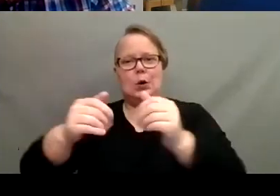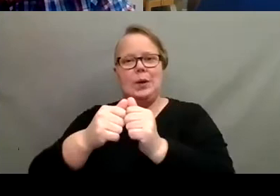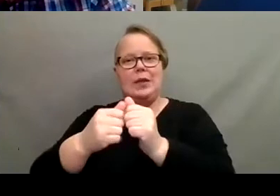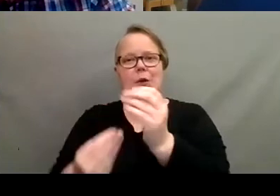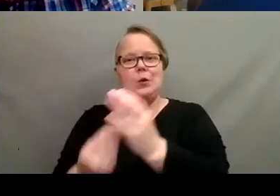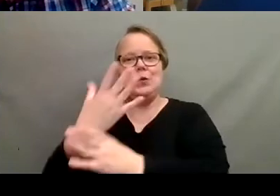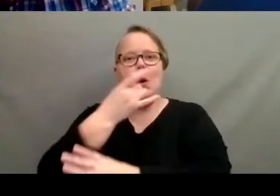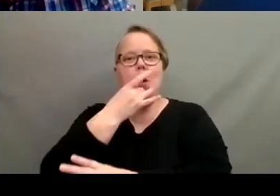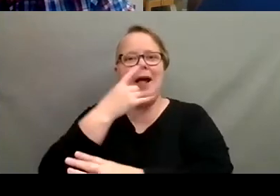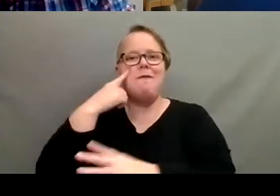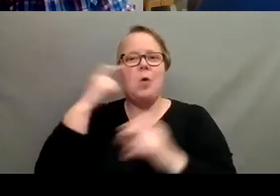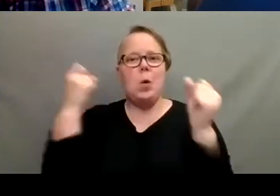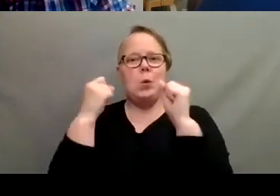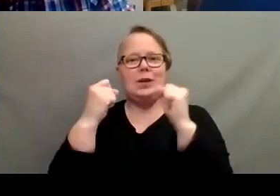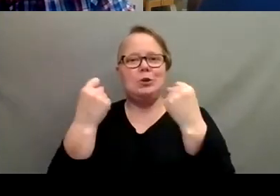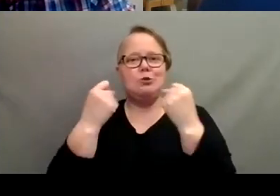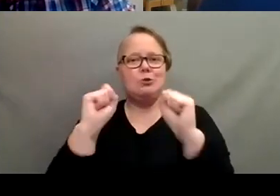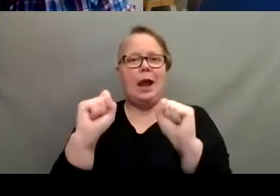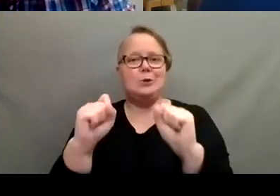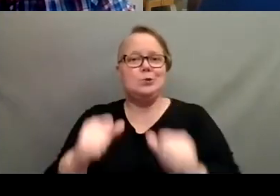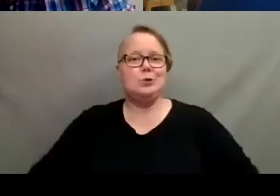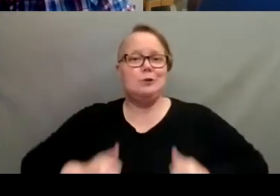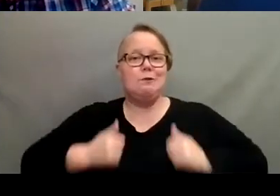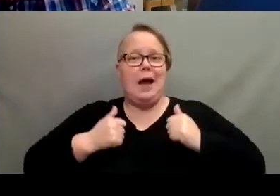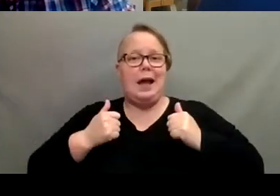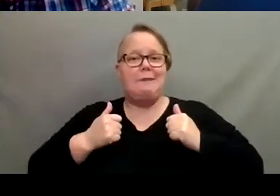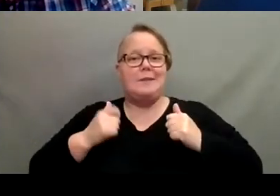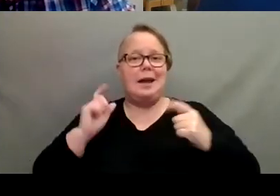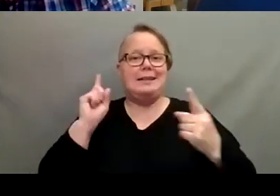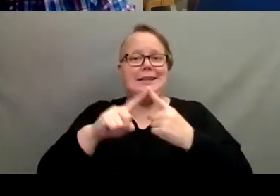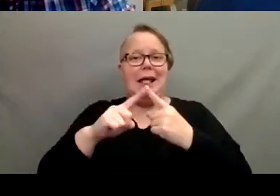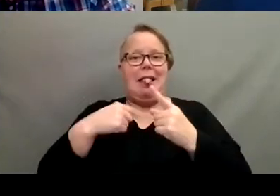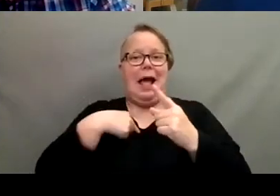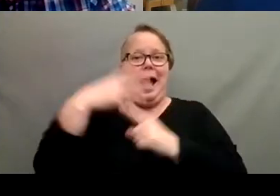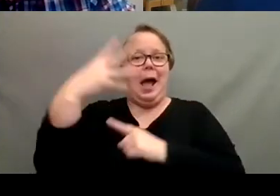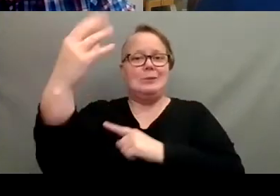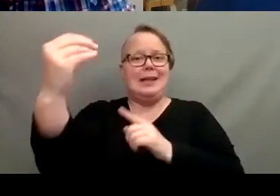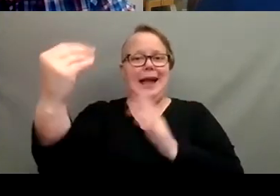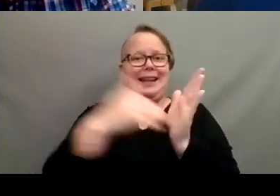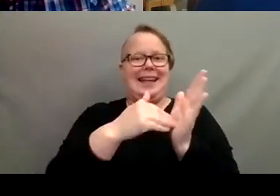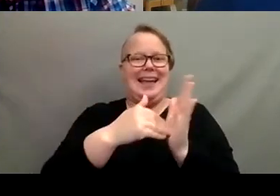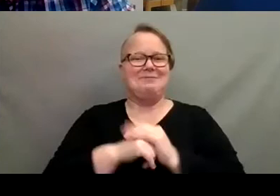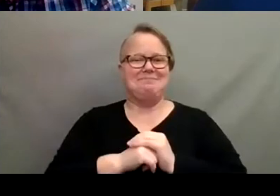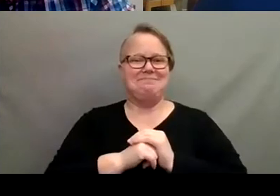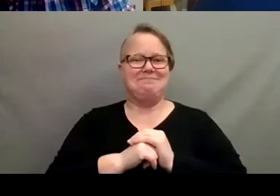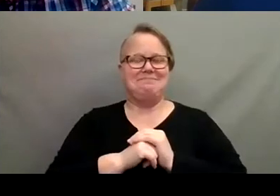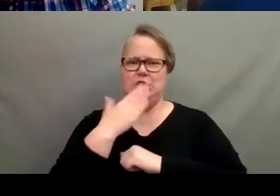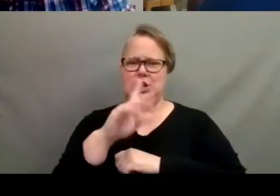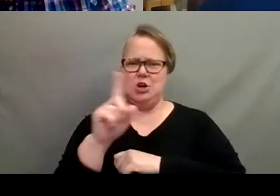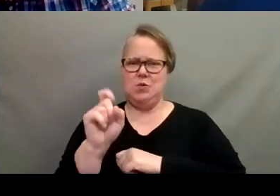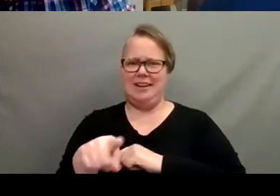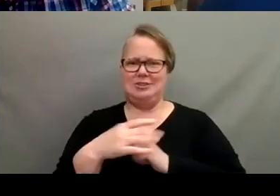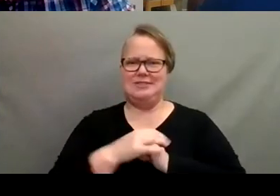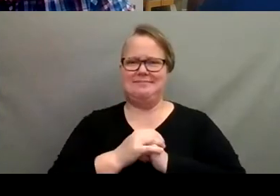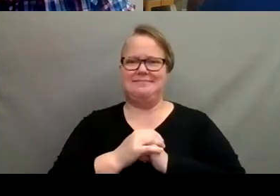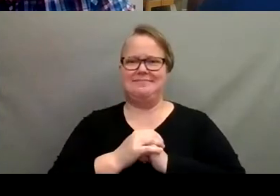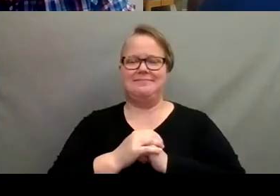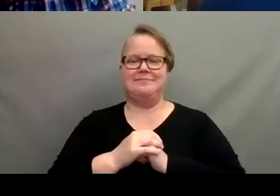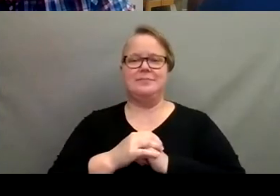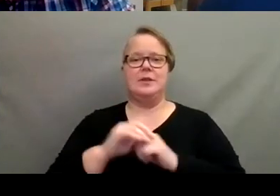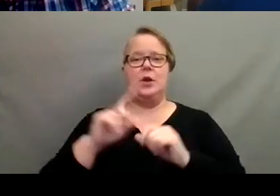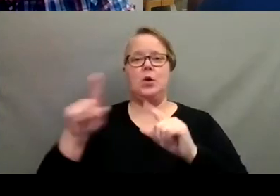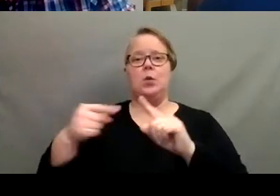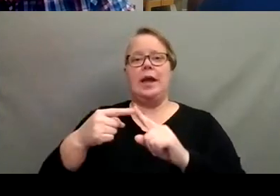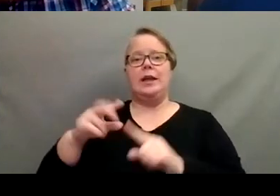and just try to get them to survive until I can put them back outside again. That's basically how I do it. When repotting